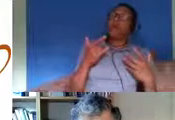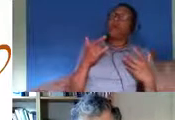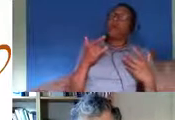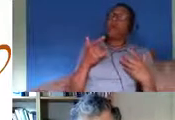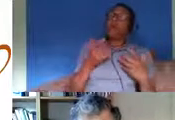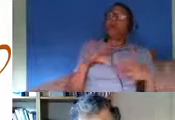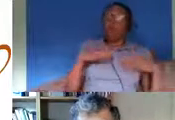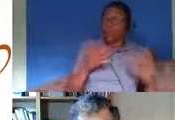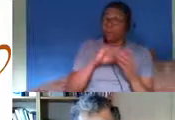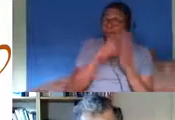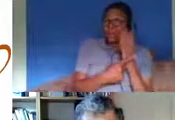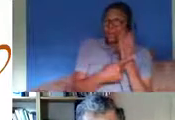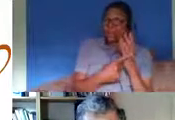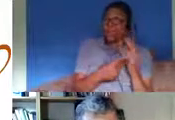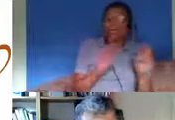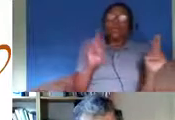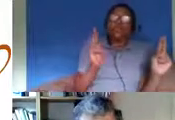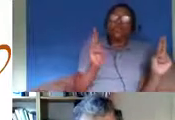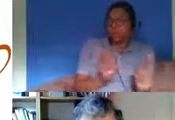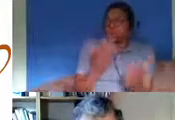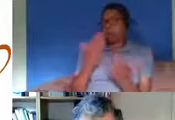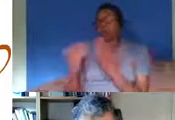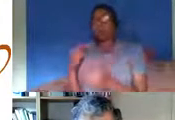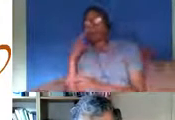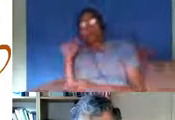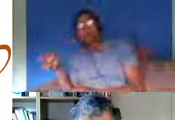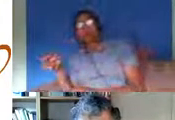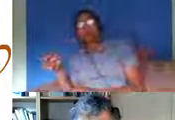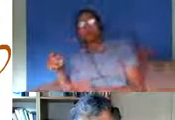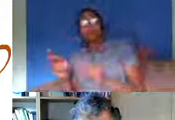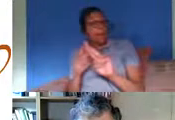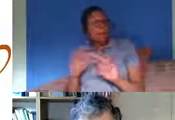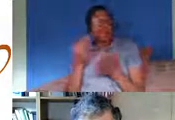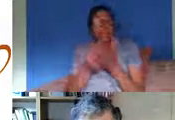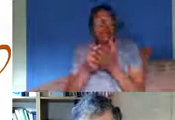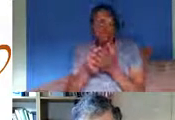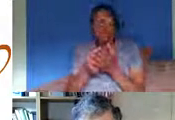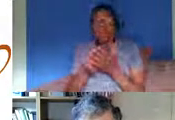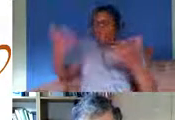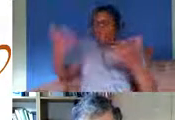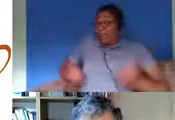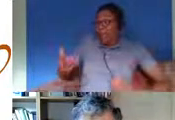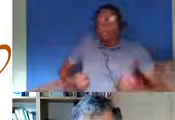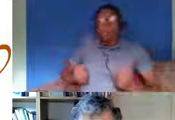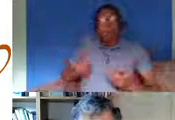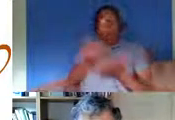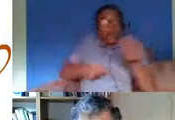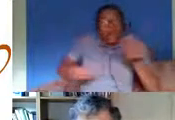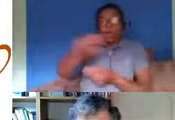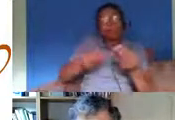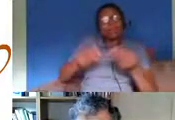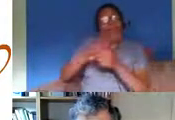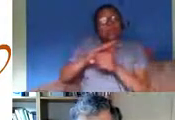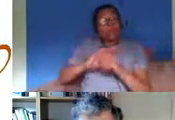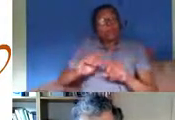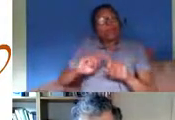even when their social and economic circumstances are pretty similar for example with indian women that they still tend